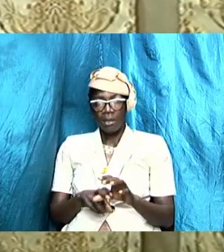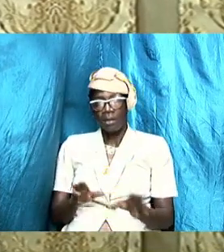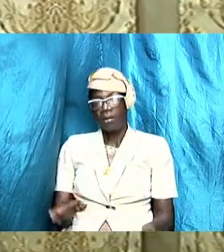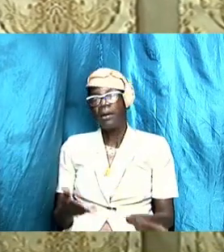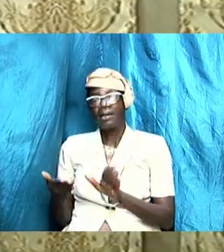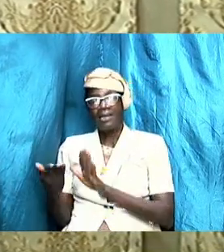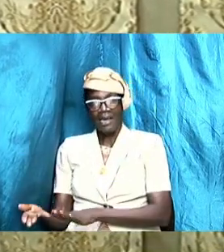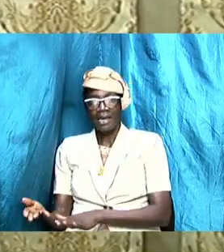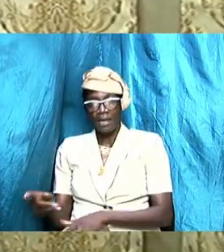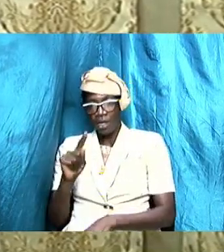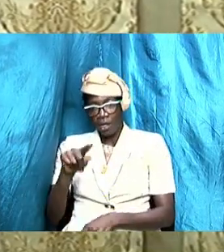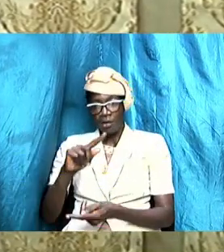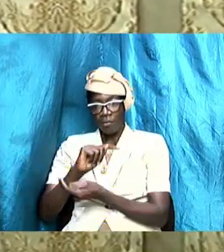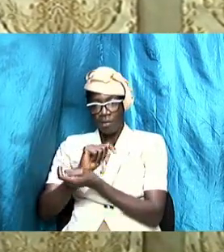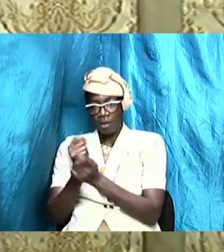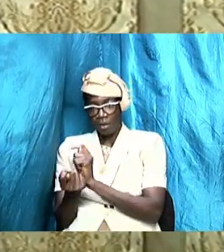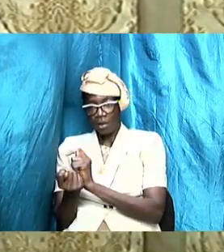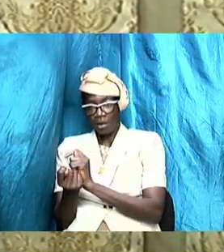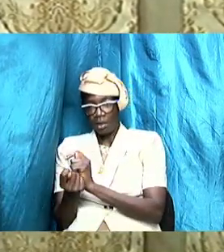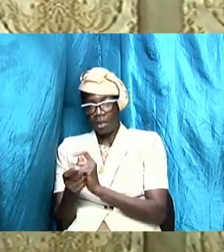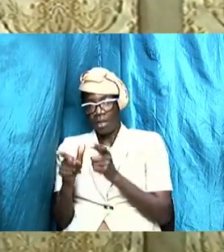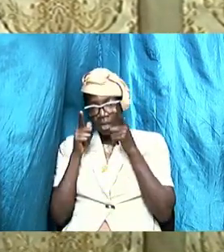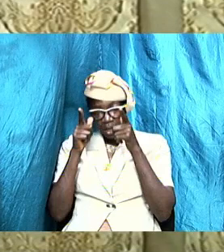and you now turn around and look at that